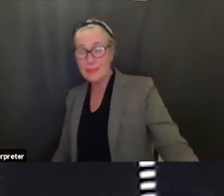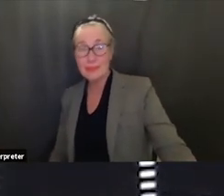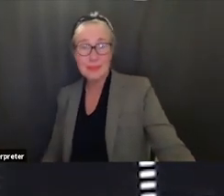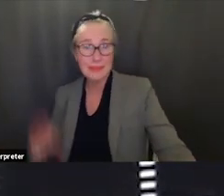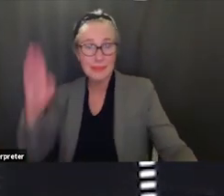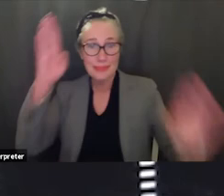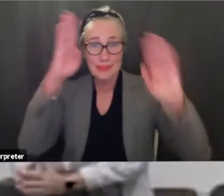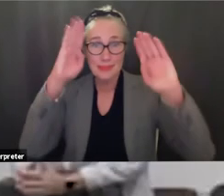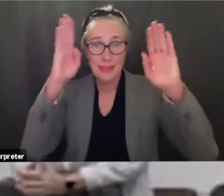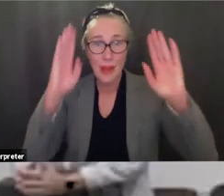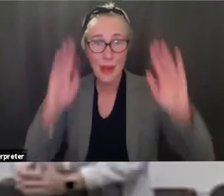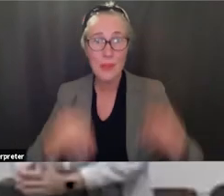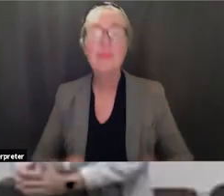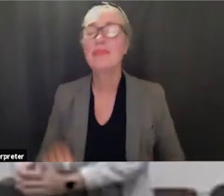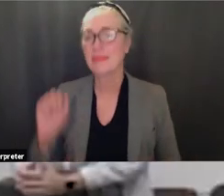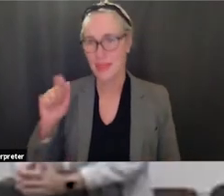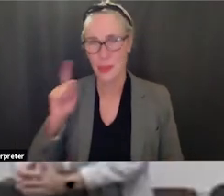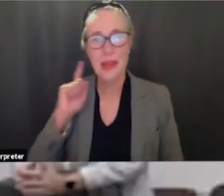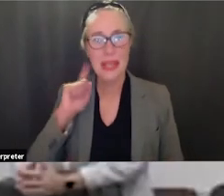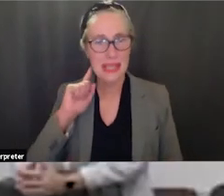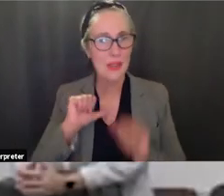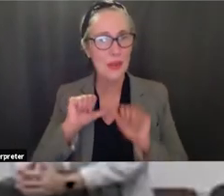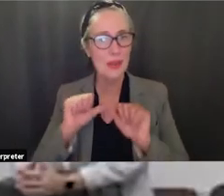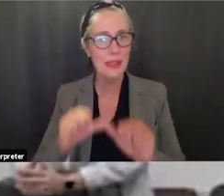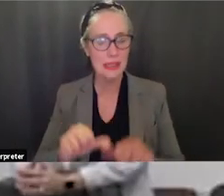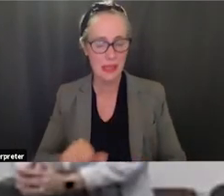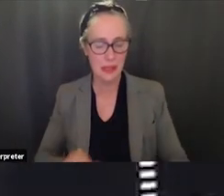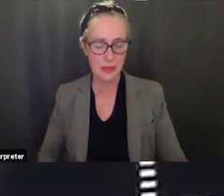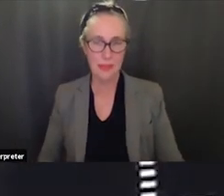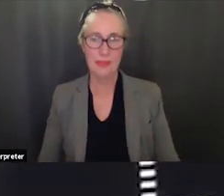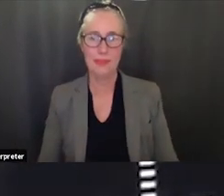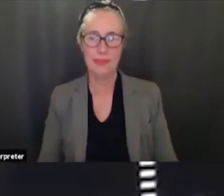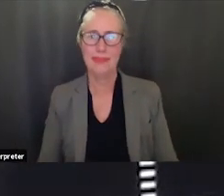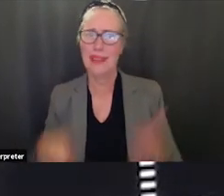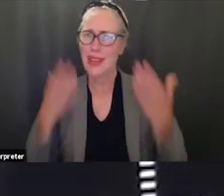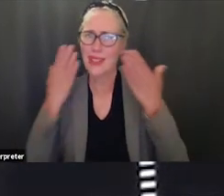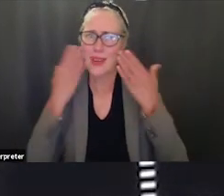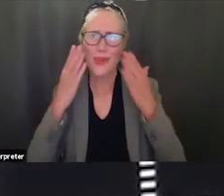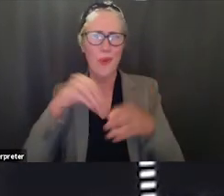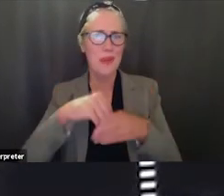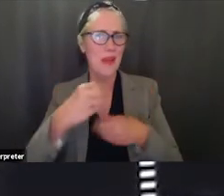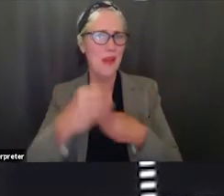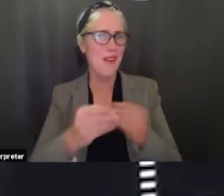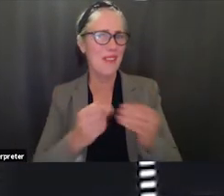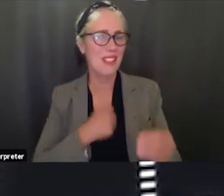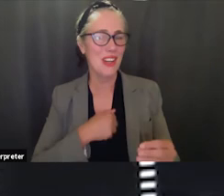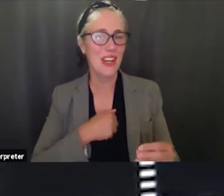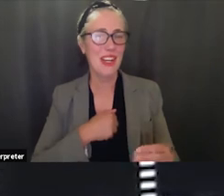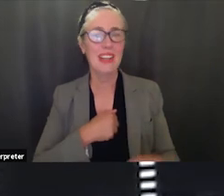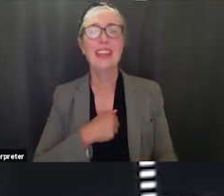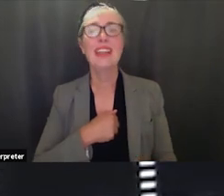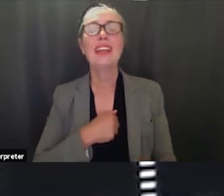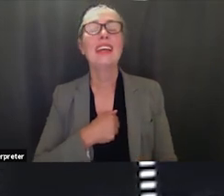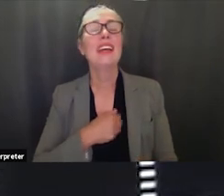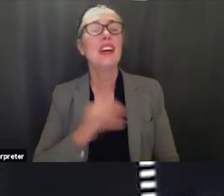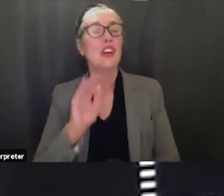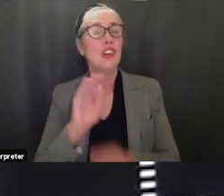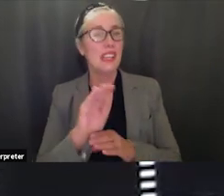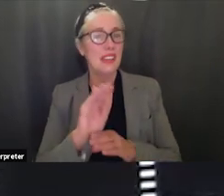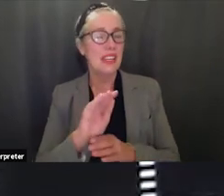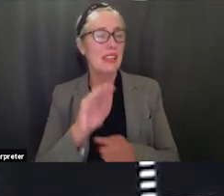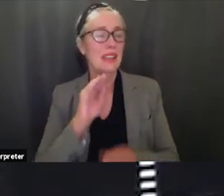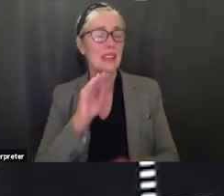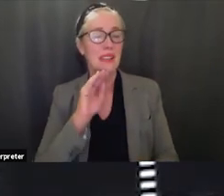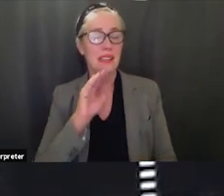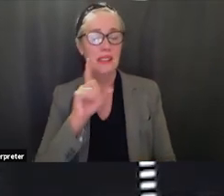hello we can hear you and continue i can't tell from in my office sorry about that good evening dr maldonado board of education